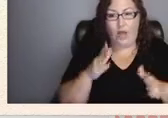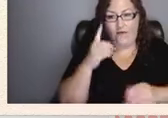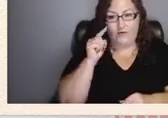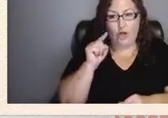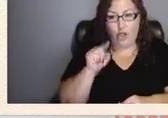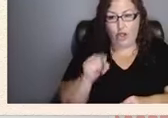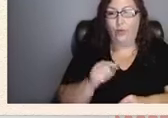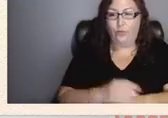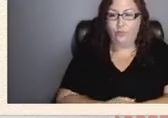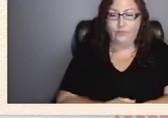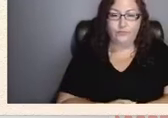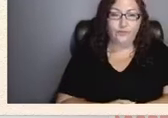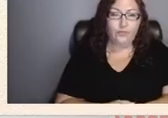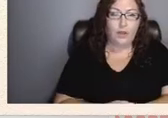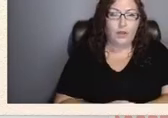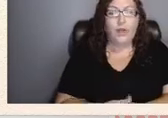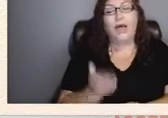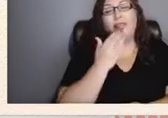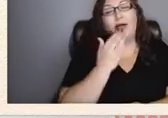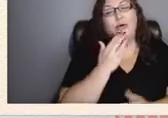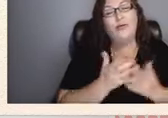thank you so much